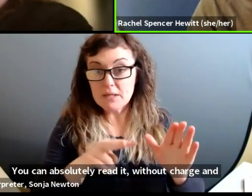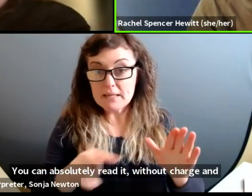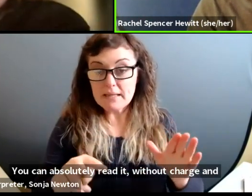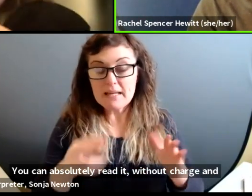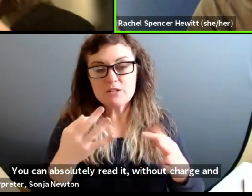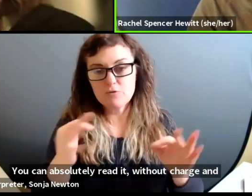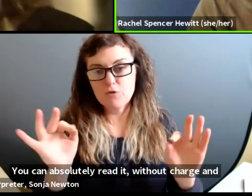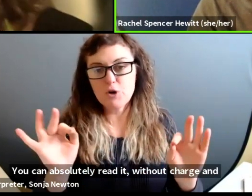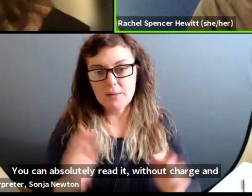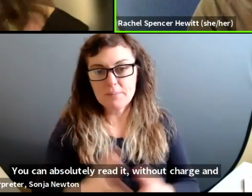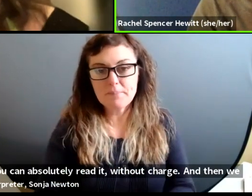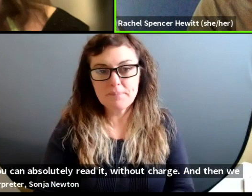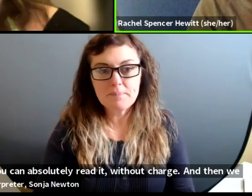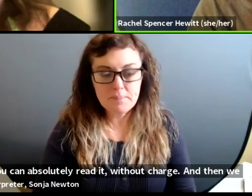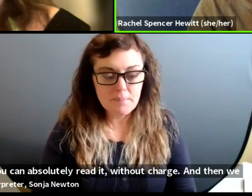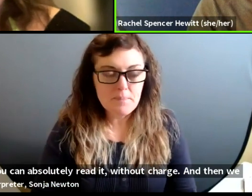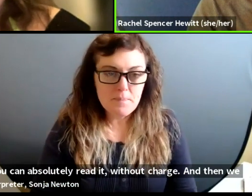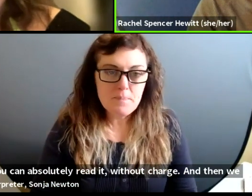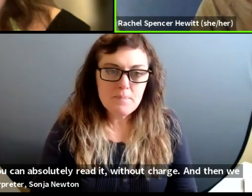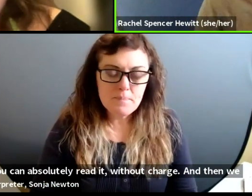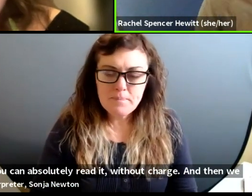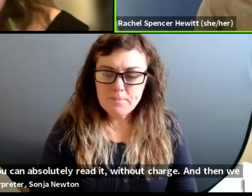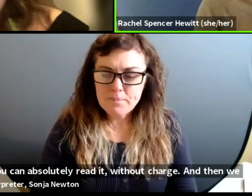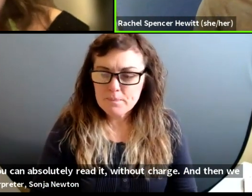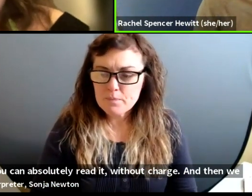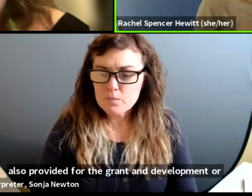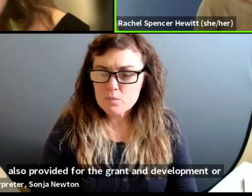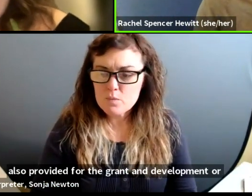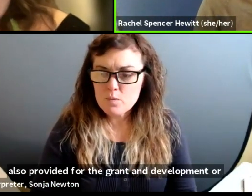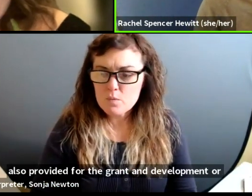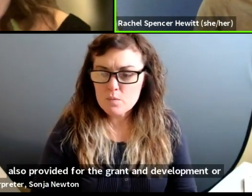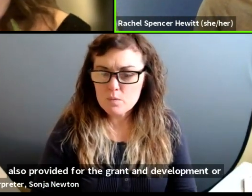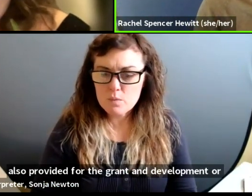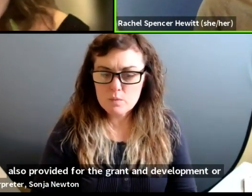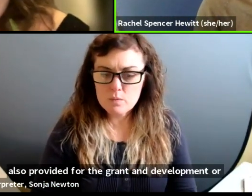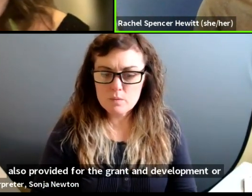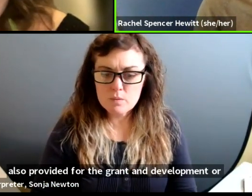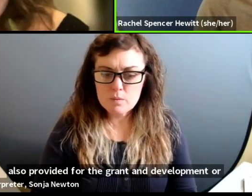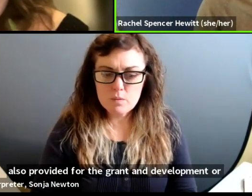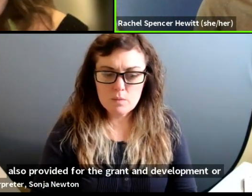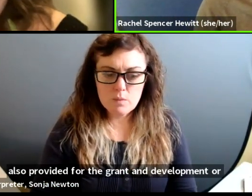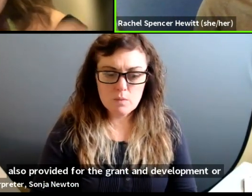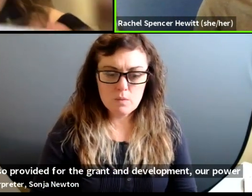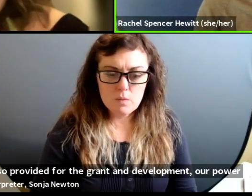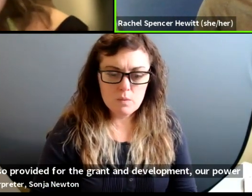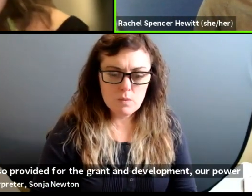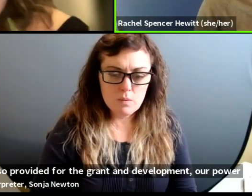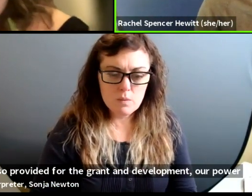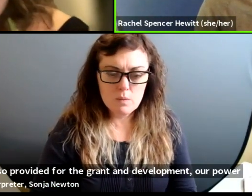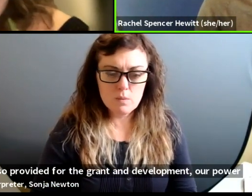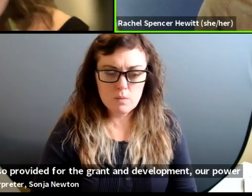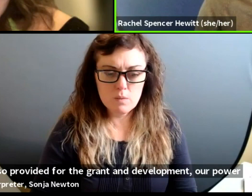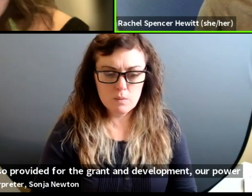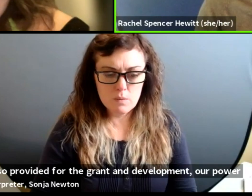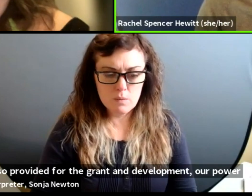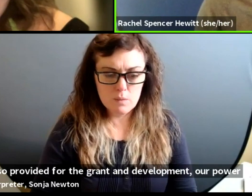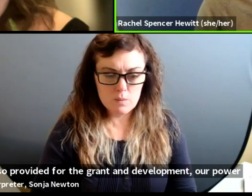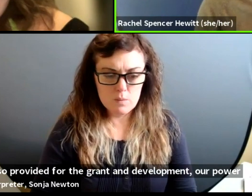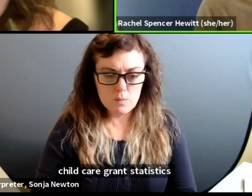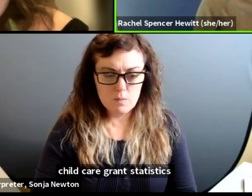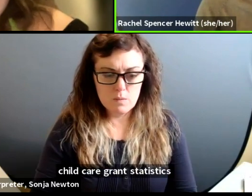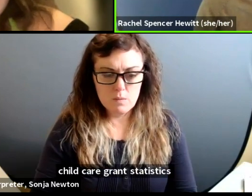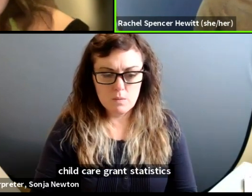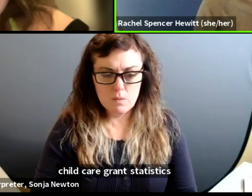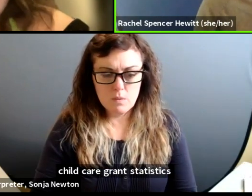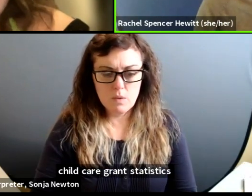for, um, the grant and development, our pal childcare grant, uh, statistics.